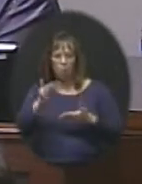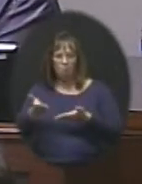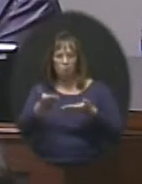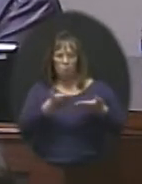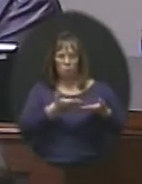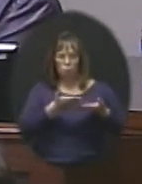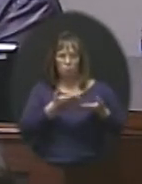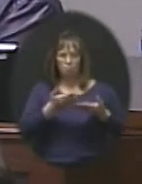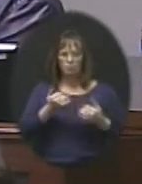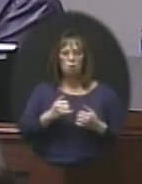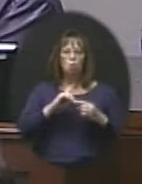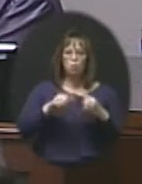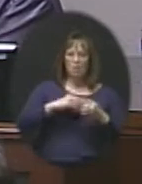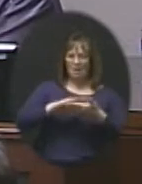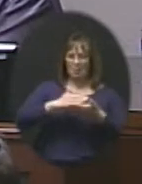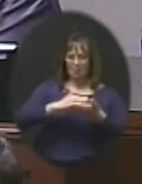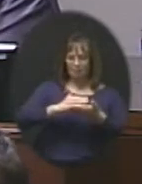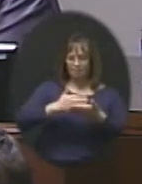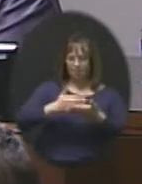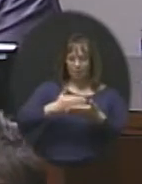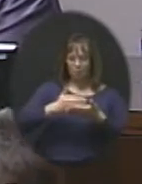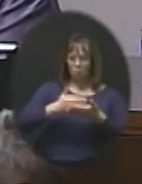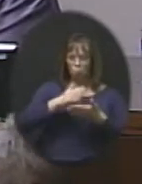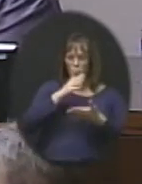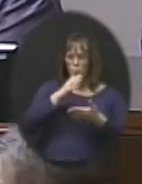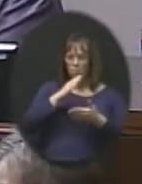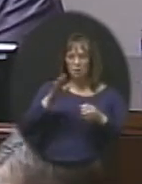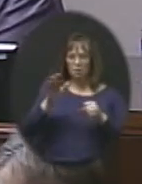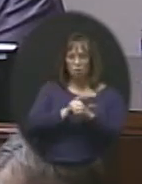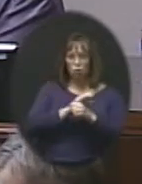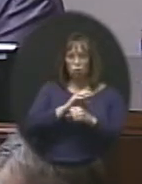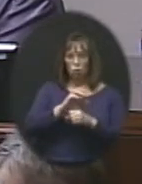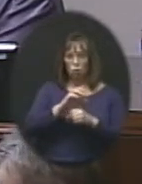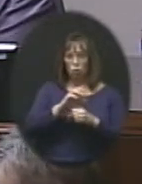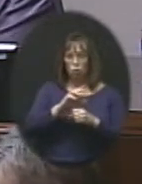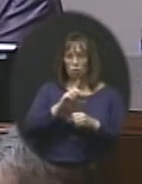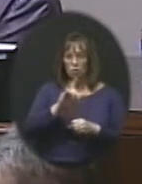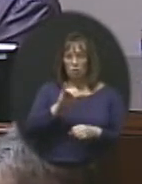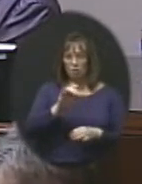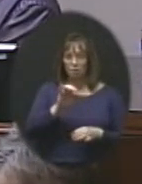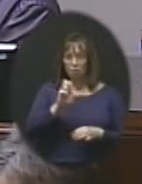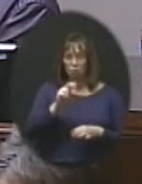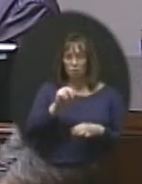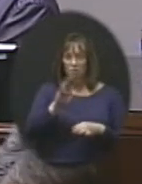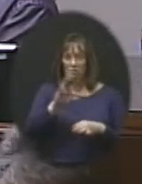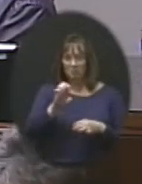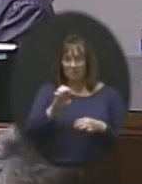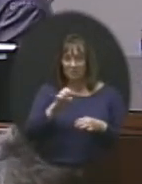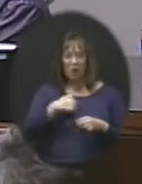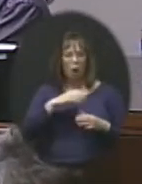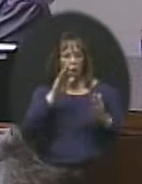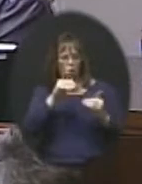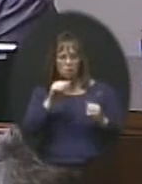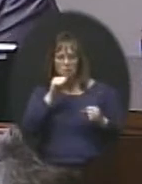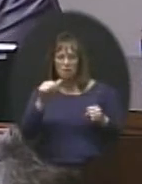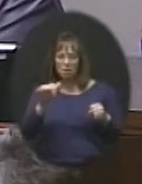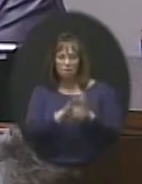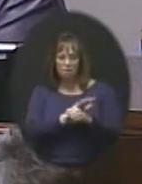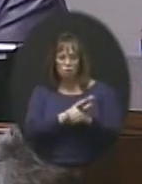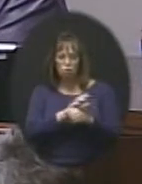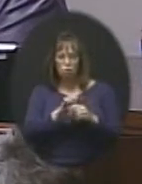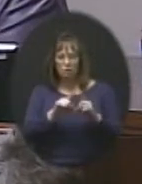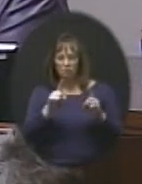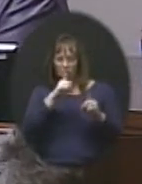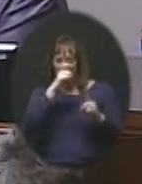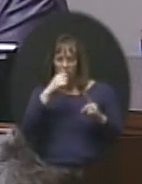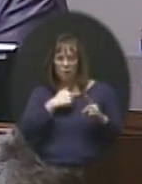forth tonight. So when the laptop comes in will it be the full difference here or are we still under on the bid? I hope it won't be the full difference because